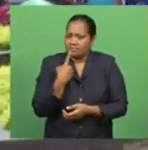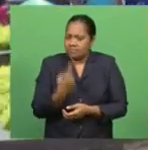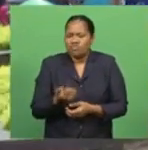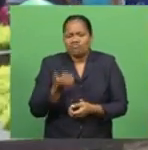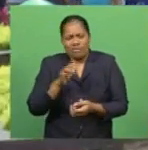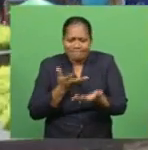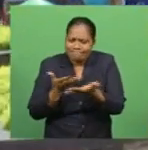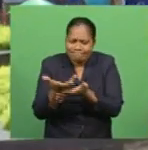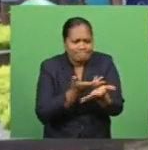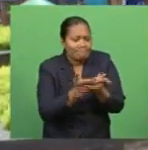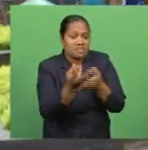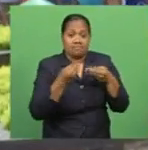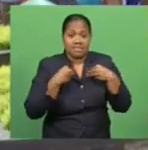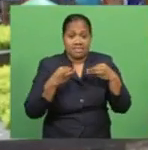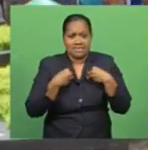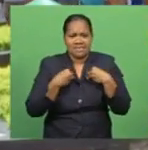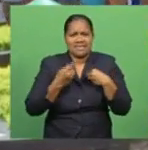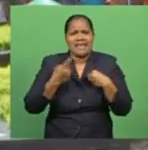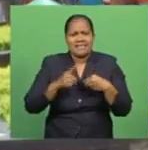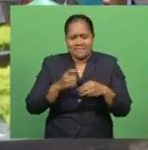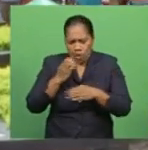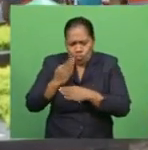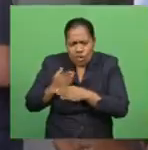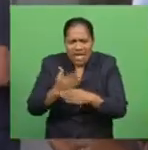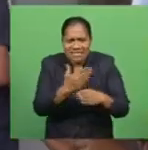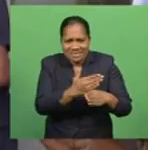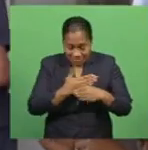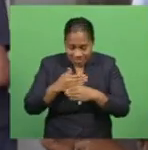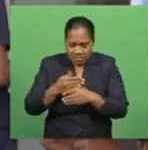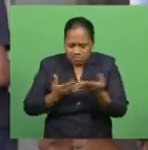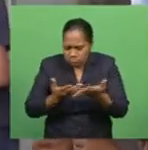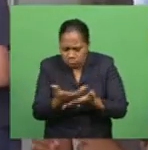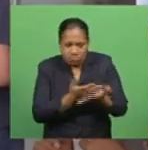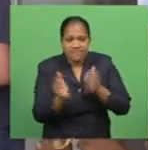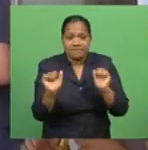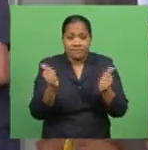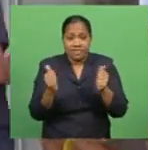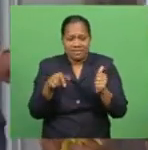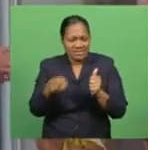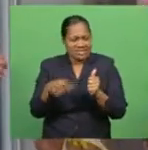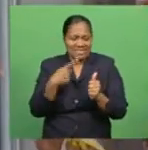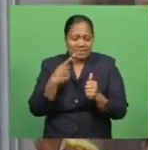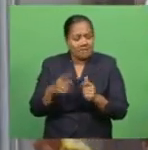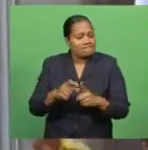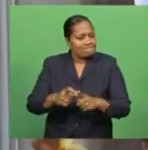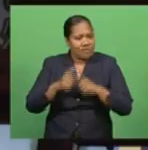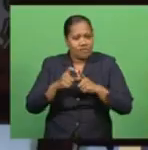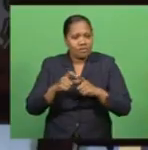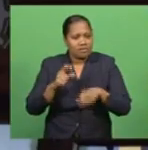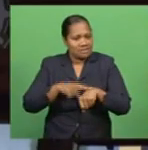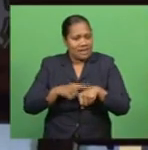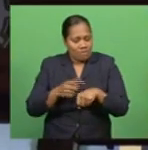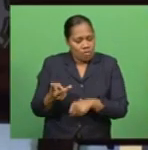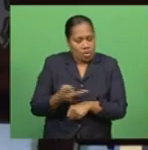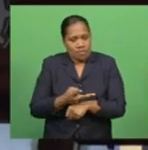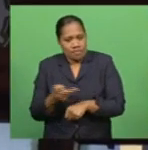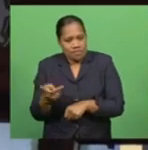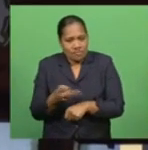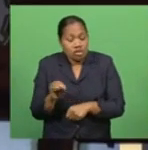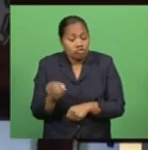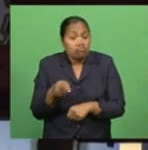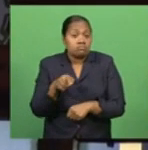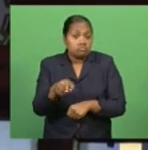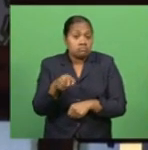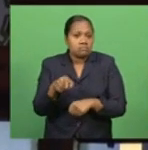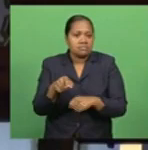with businesses and employees throughout Fiji, and are aware that these are difficult times for all parties involved, particularly in